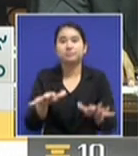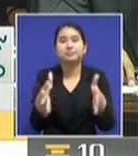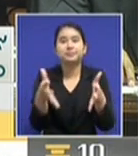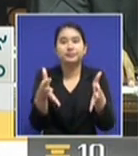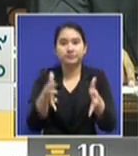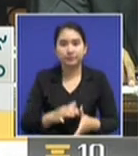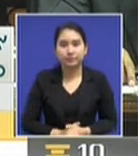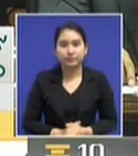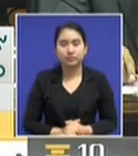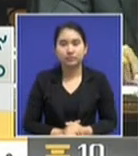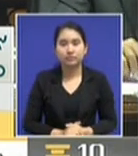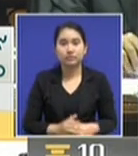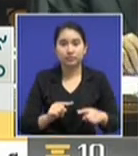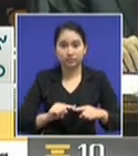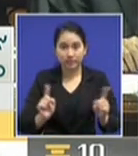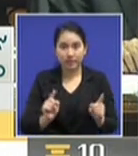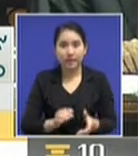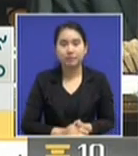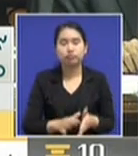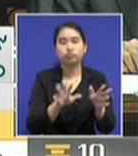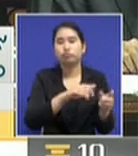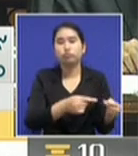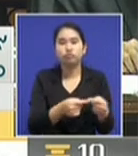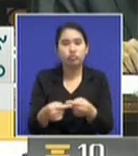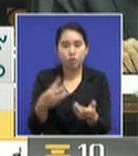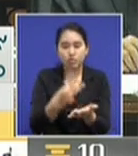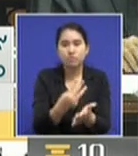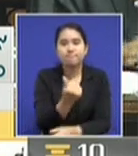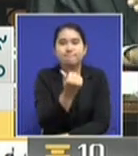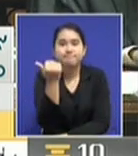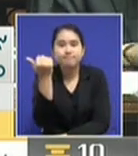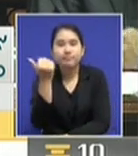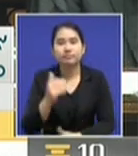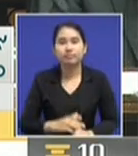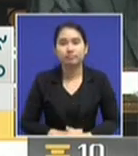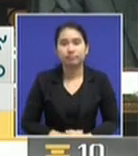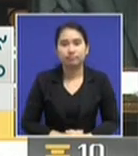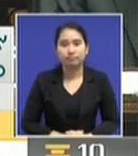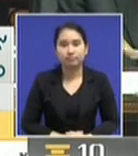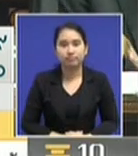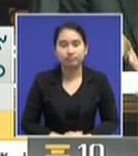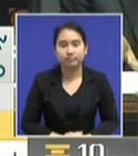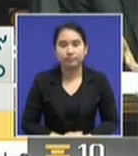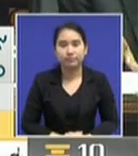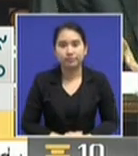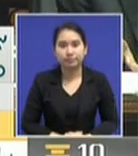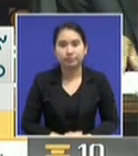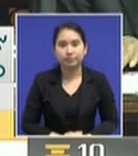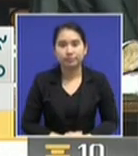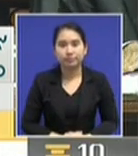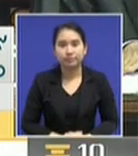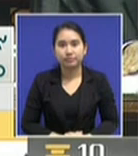prime minister as well because prime minister will be the leader of management of governing the country. There were some